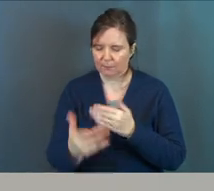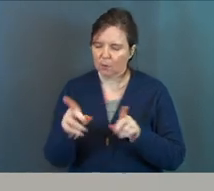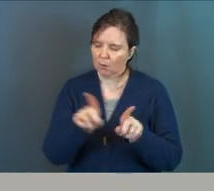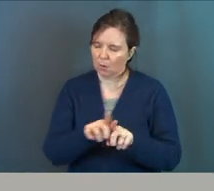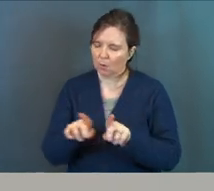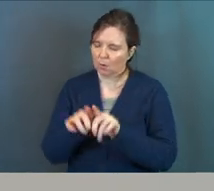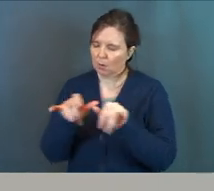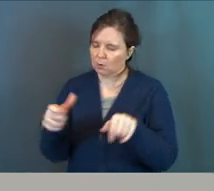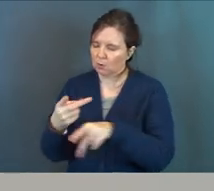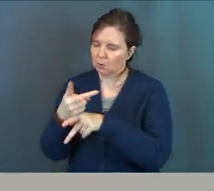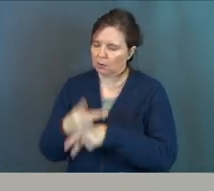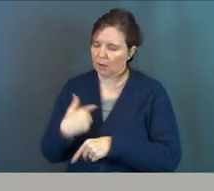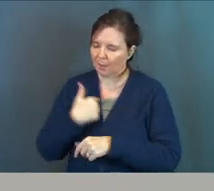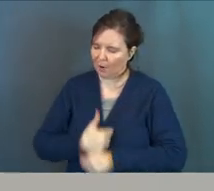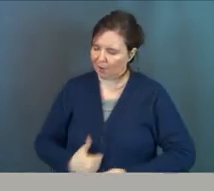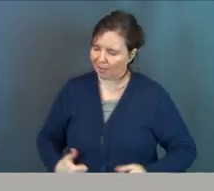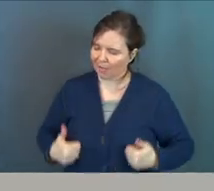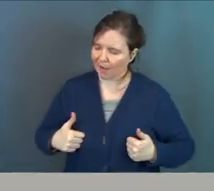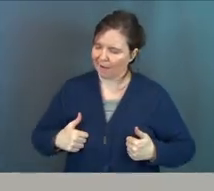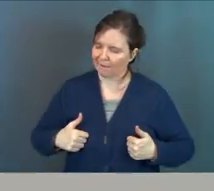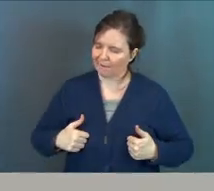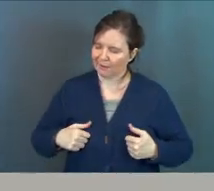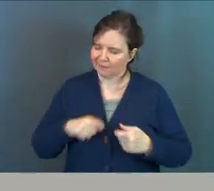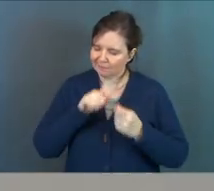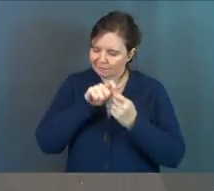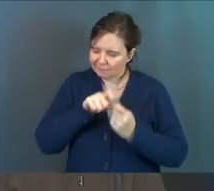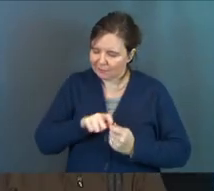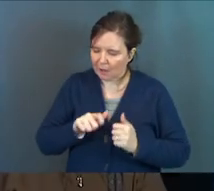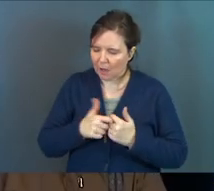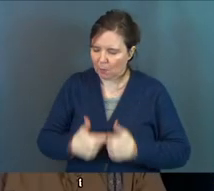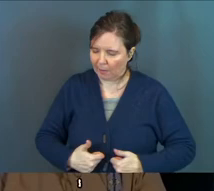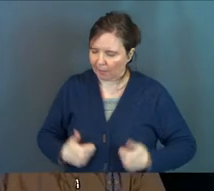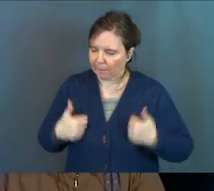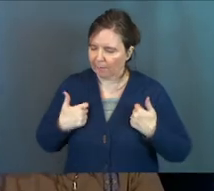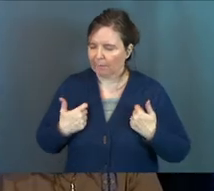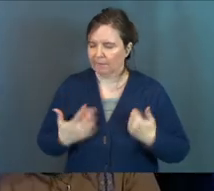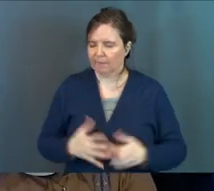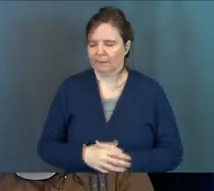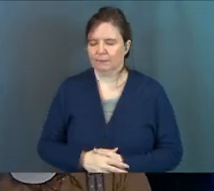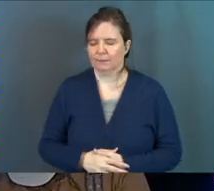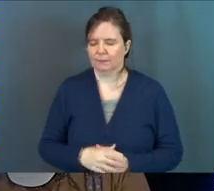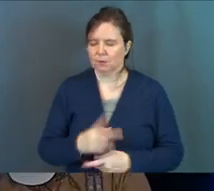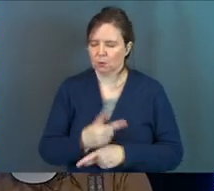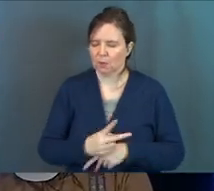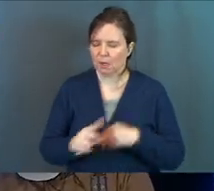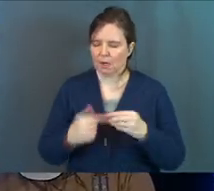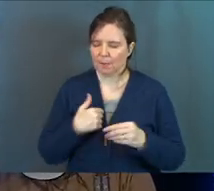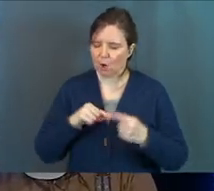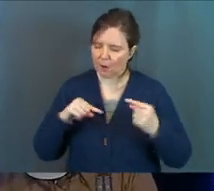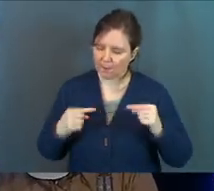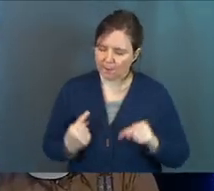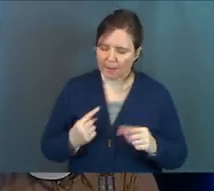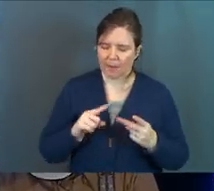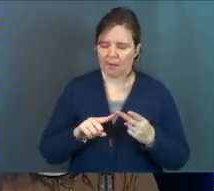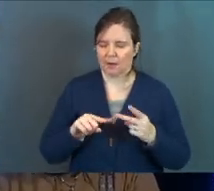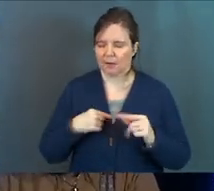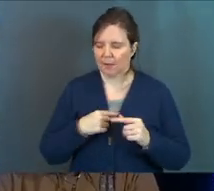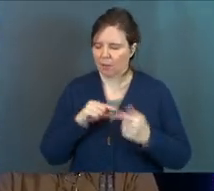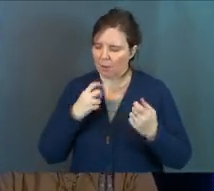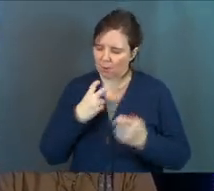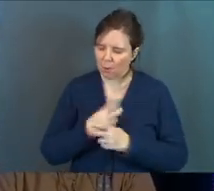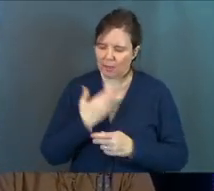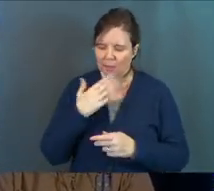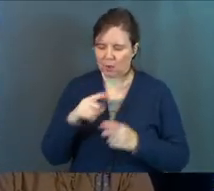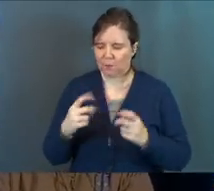But you also cared about our life. And you cared about how we live. You care about our pain. You care about the